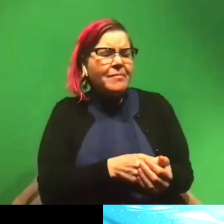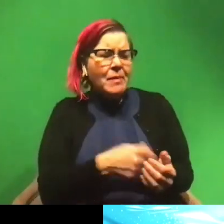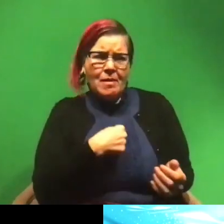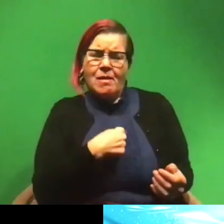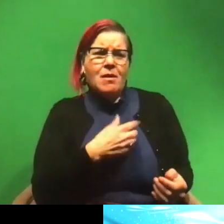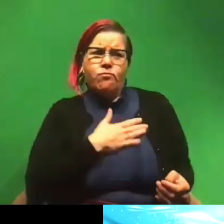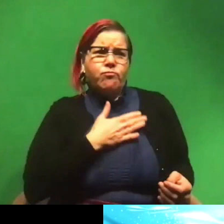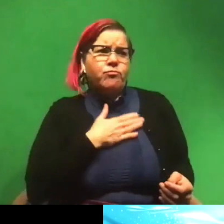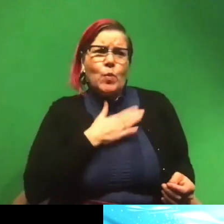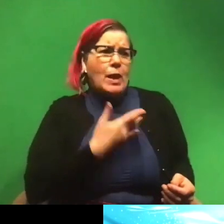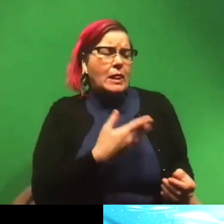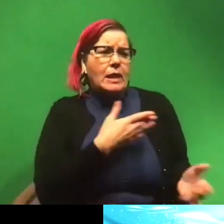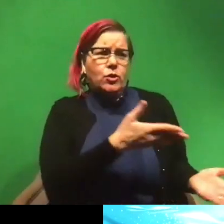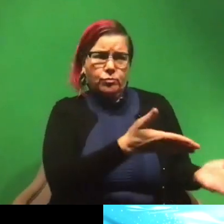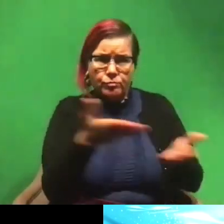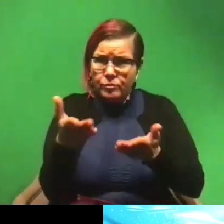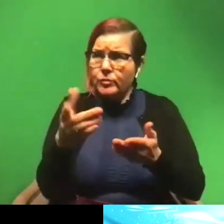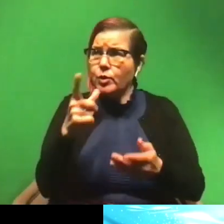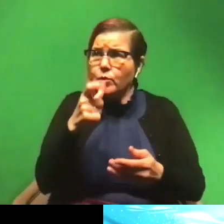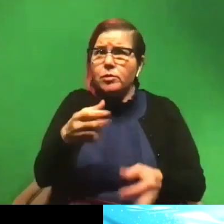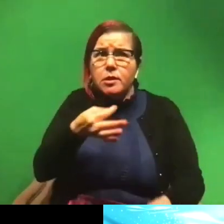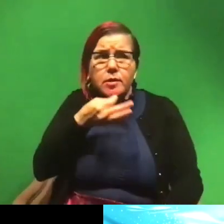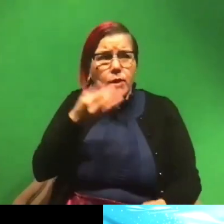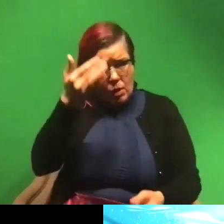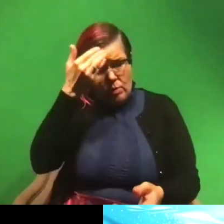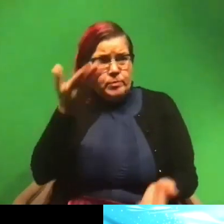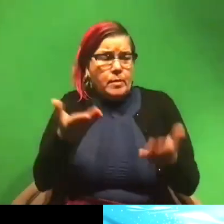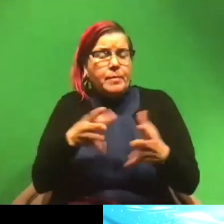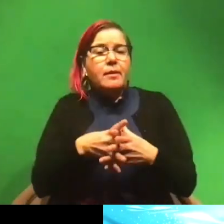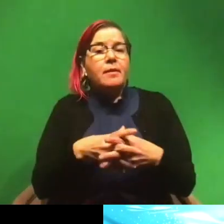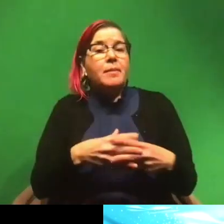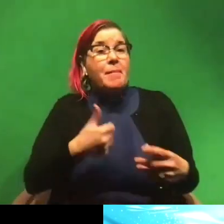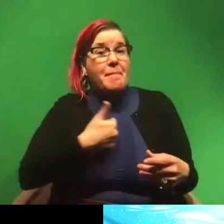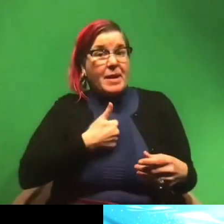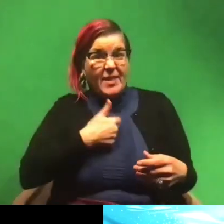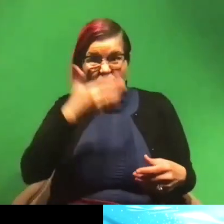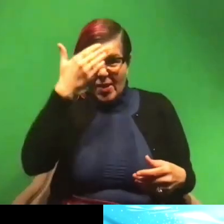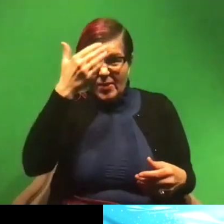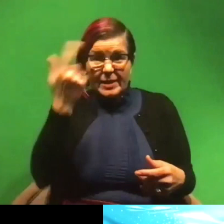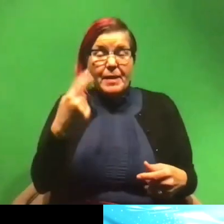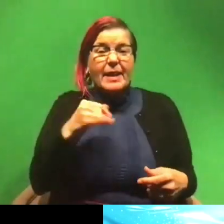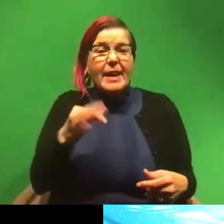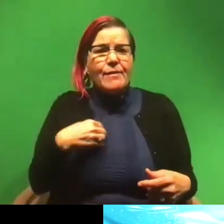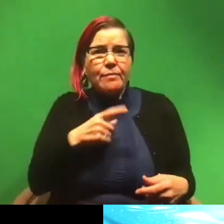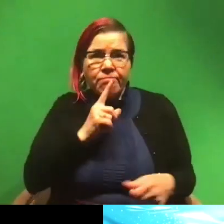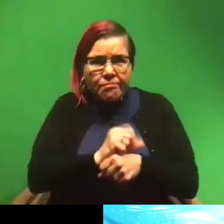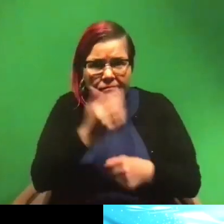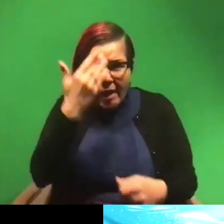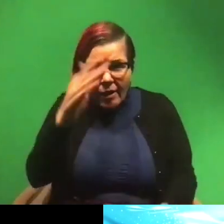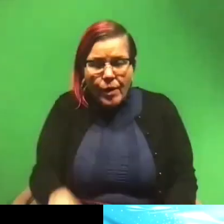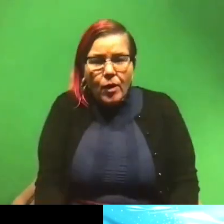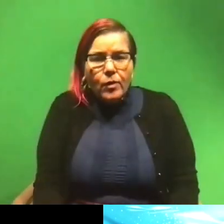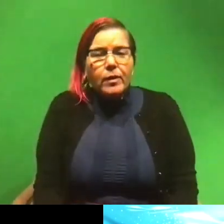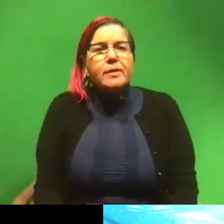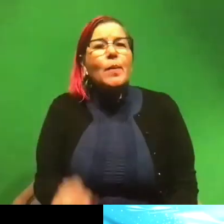to point you in the direction of someone that does know. And I'm not going to say that I know something that I don't know. And I think that